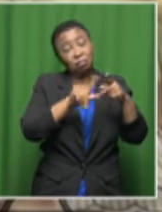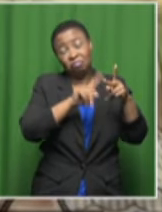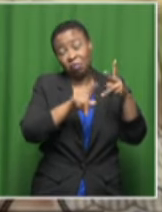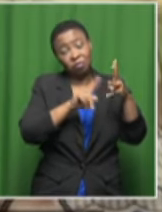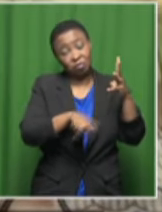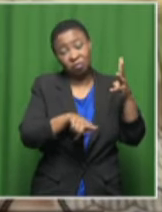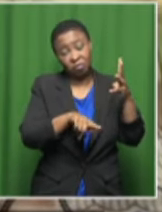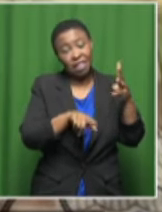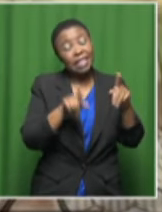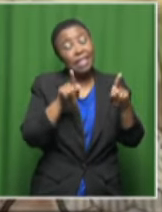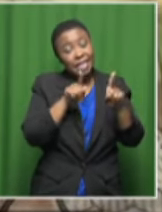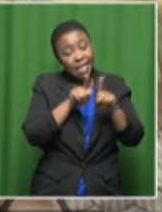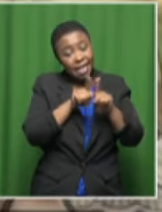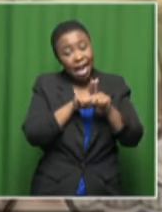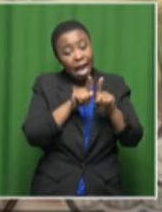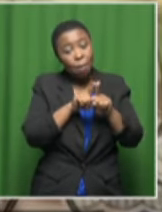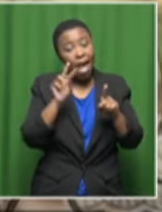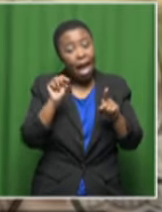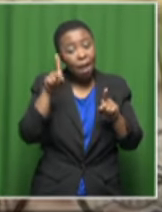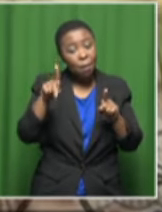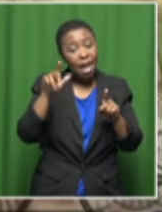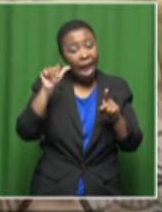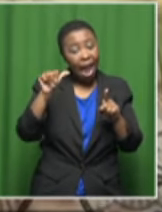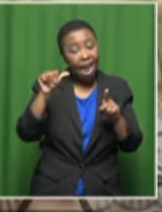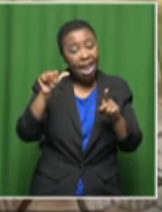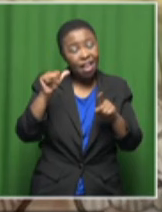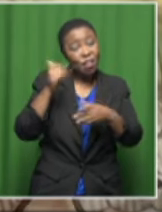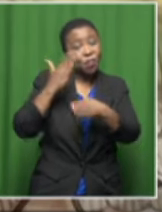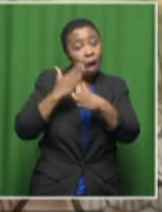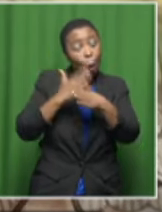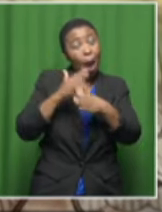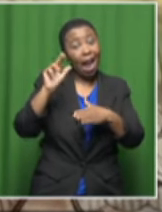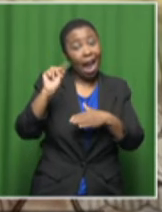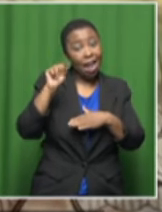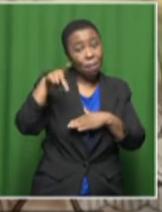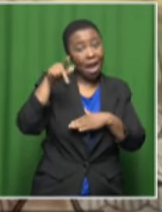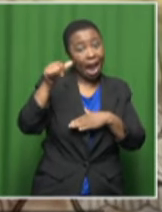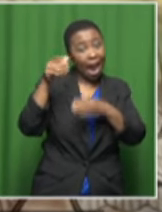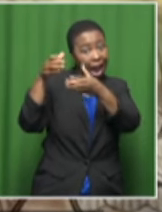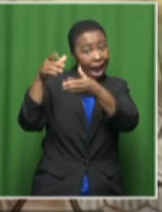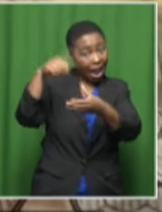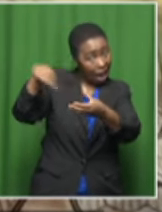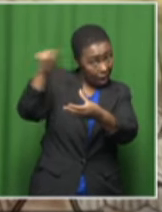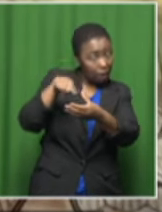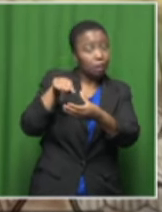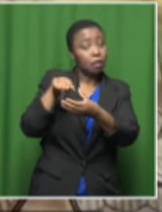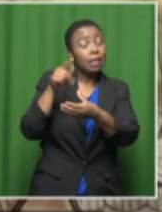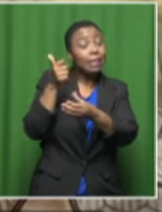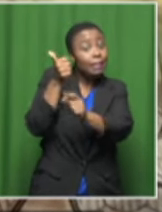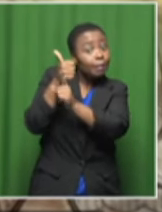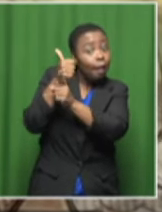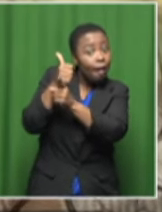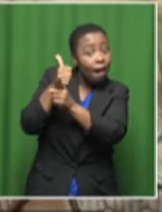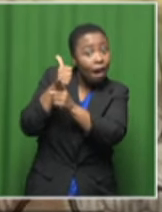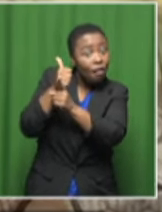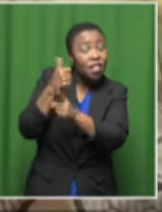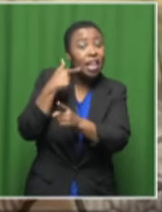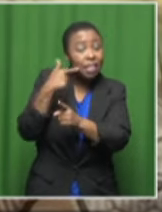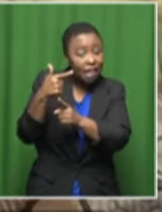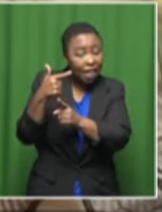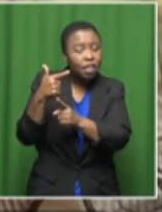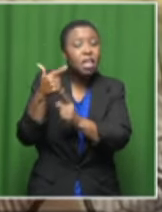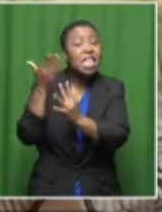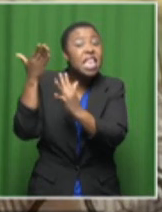In fact, the NPA, the operatives in the NPA, the NPA themselves have said that there was political